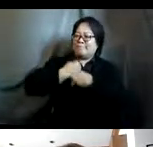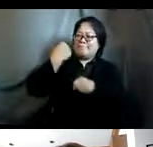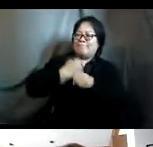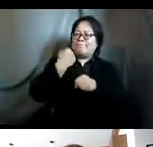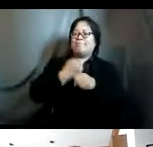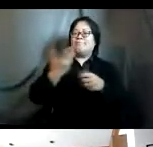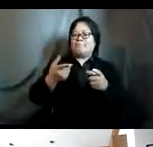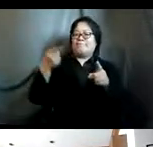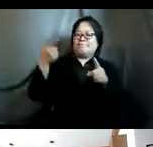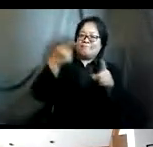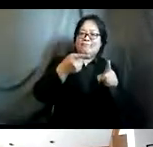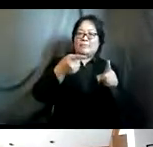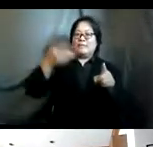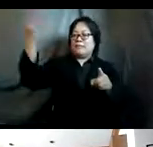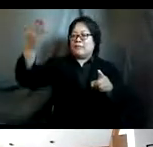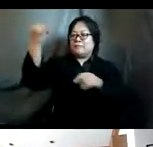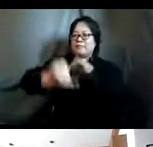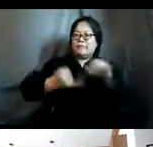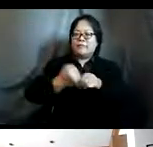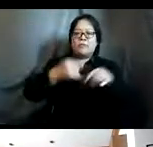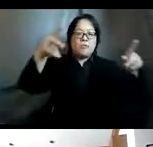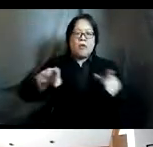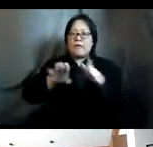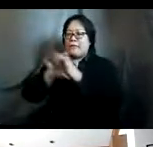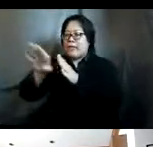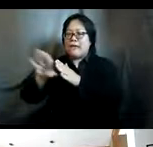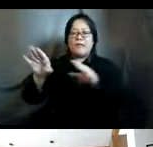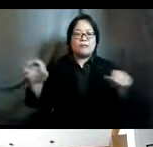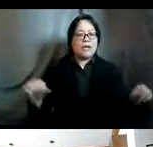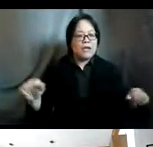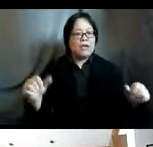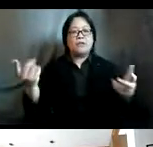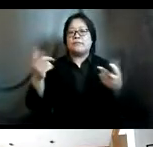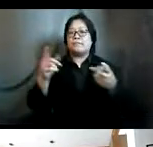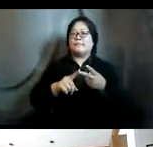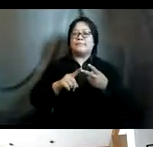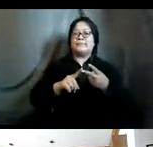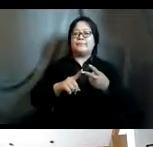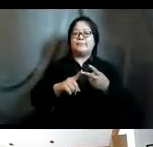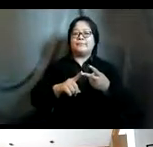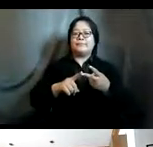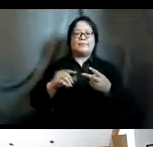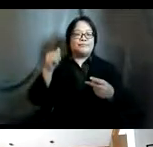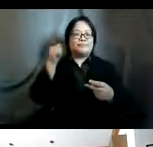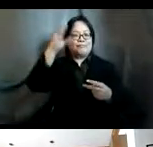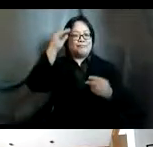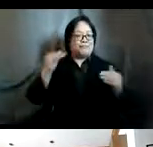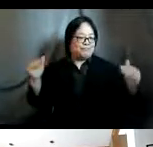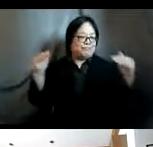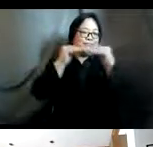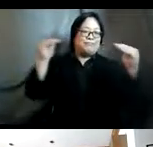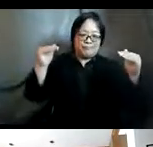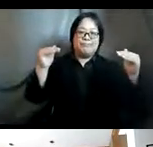international conference for population and development program for action for achieving gender equality within the context of of course the